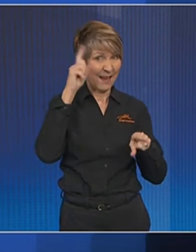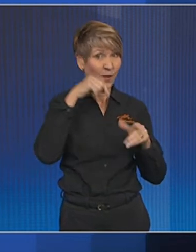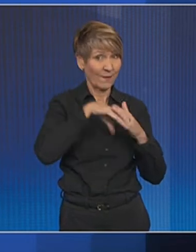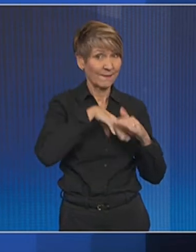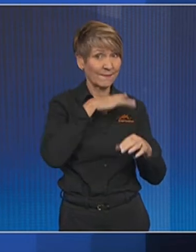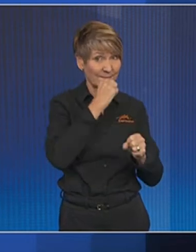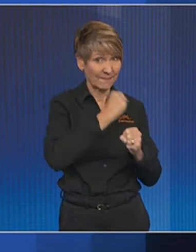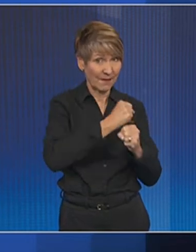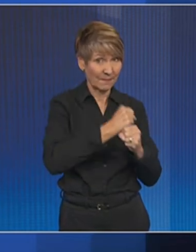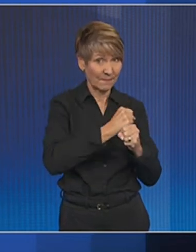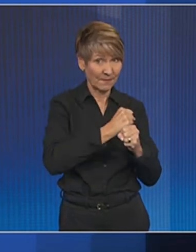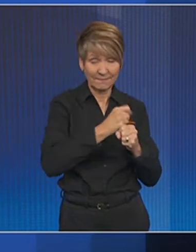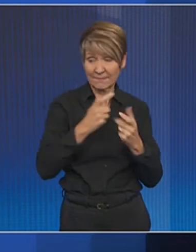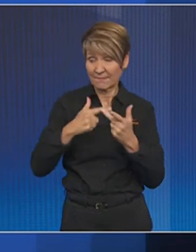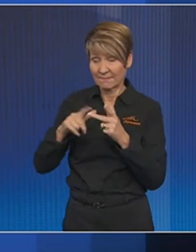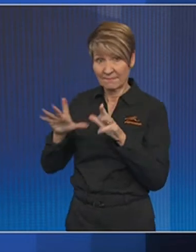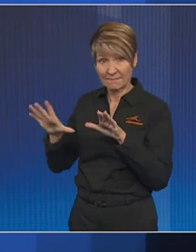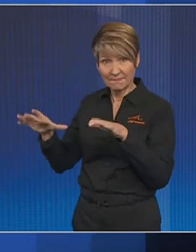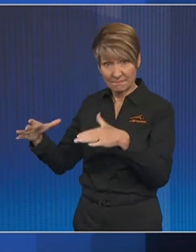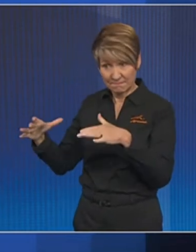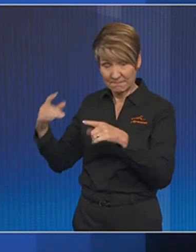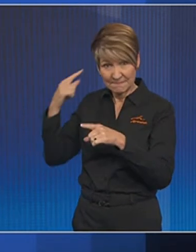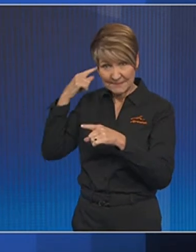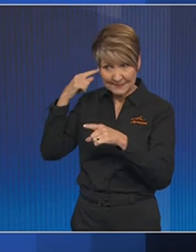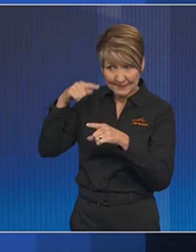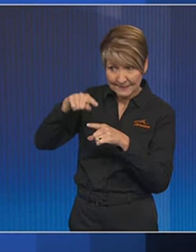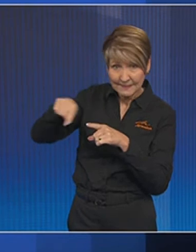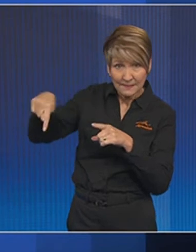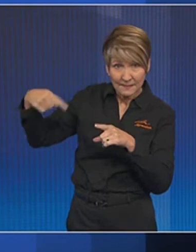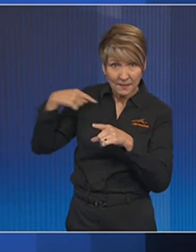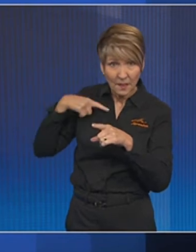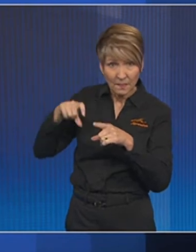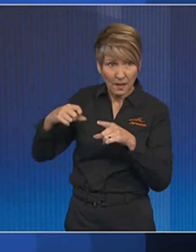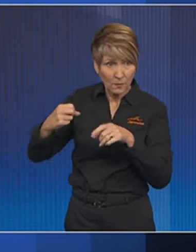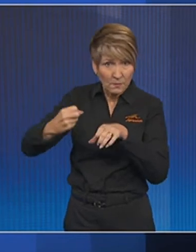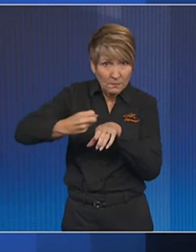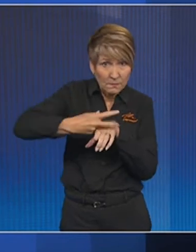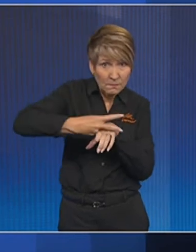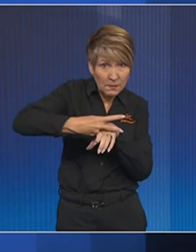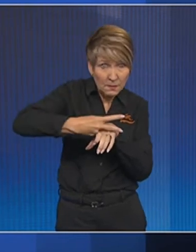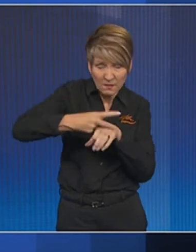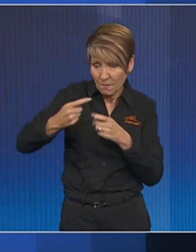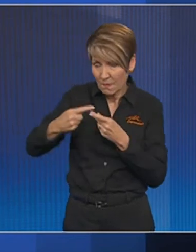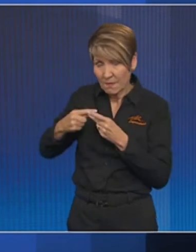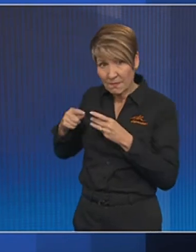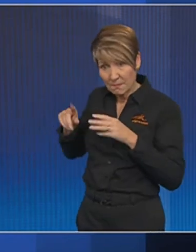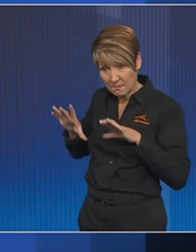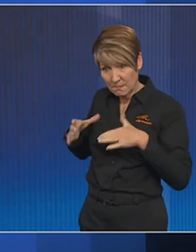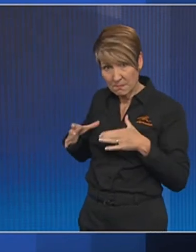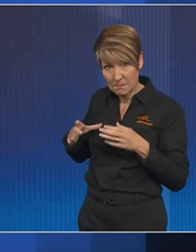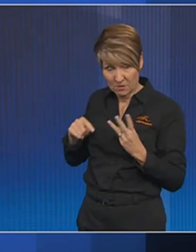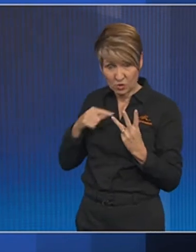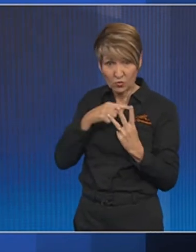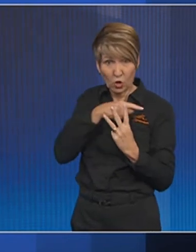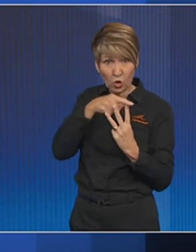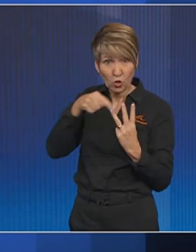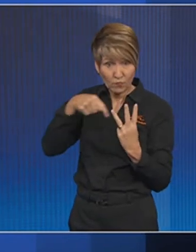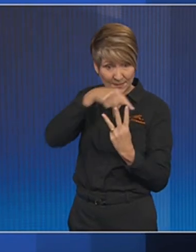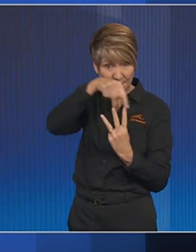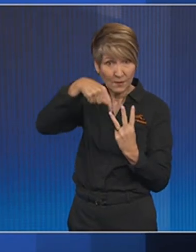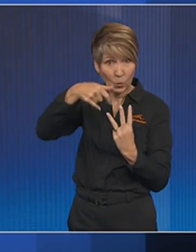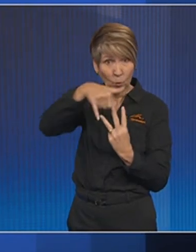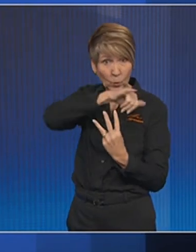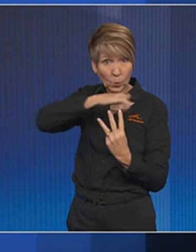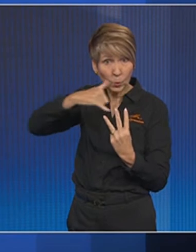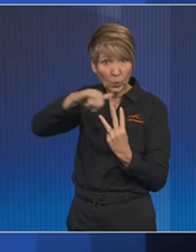votes, but many experts are predicting the next government will most likely end up as a